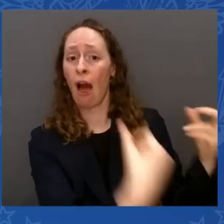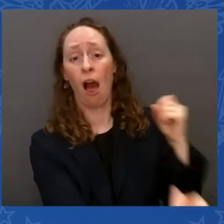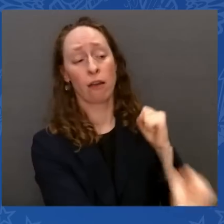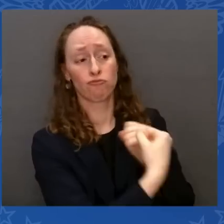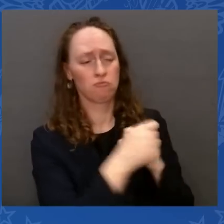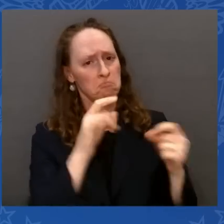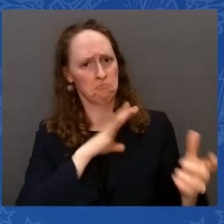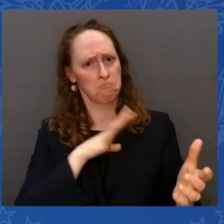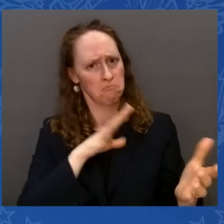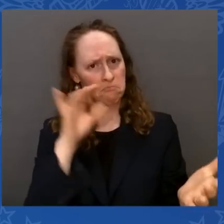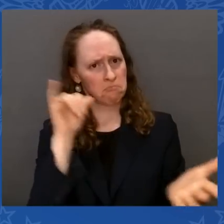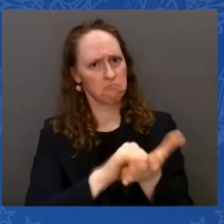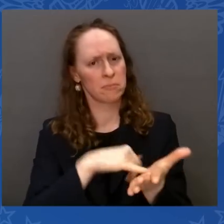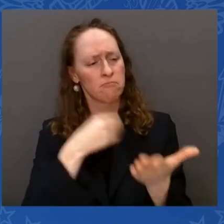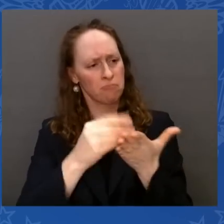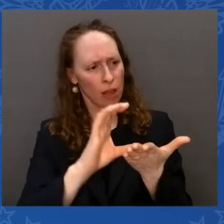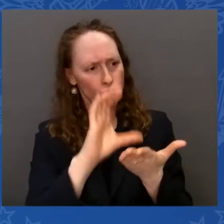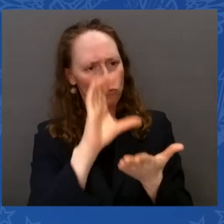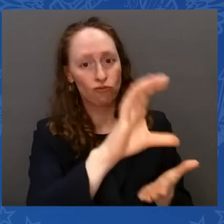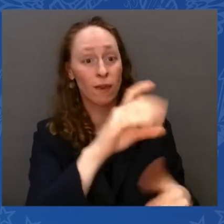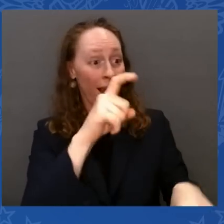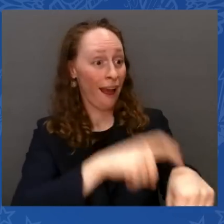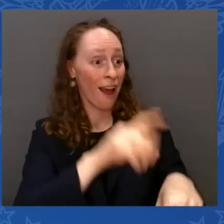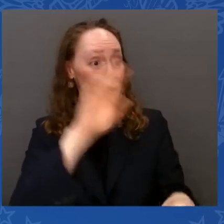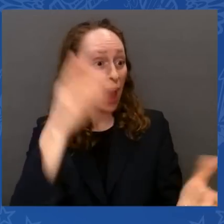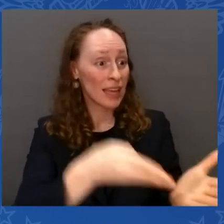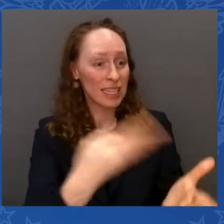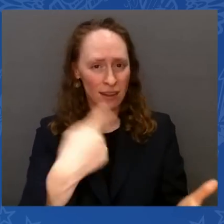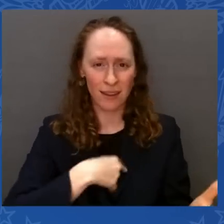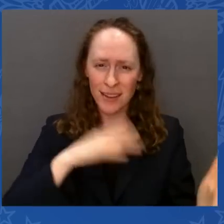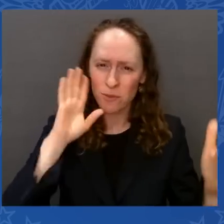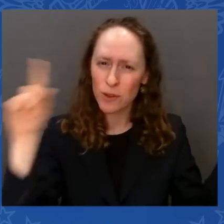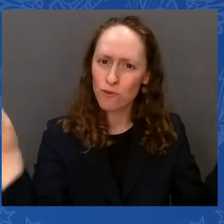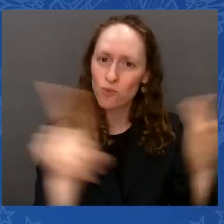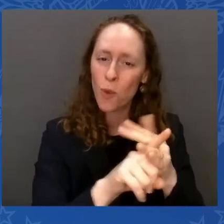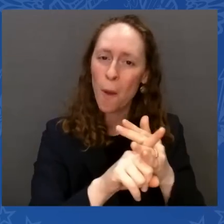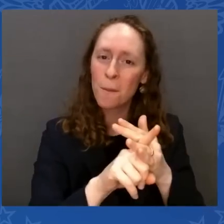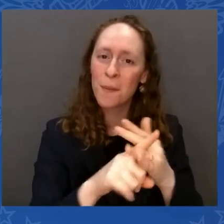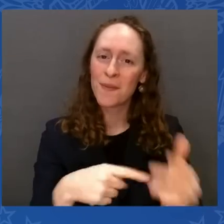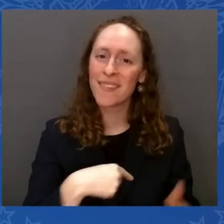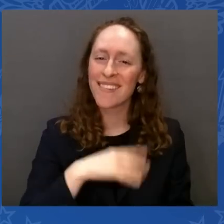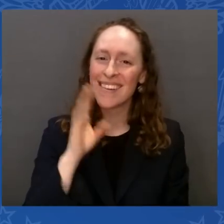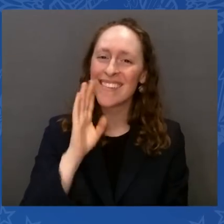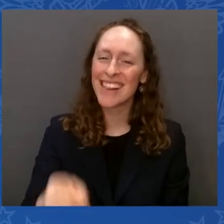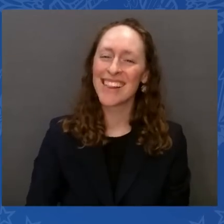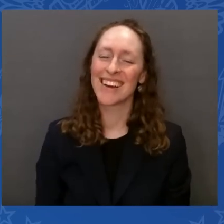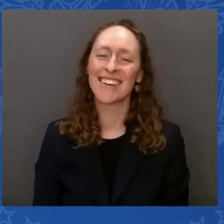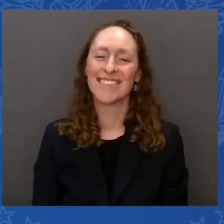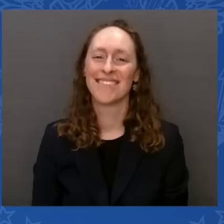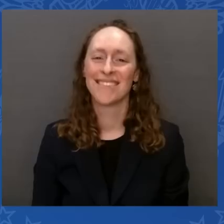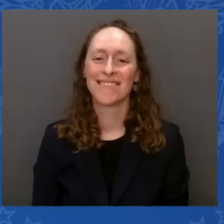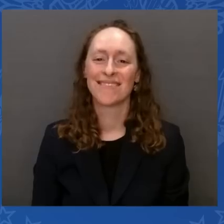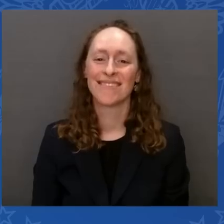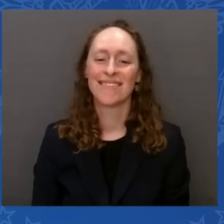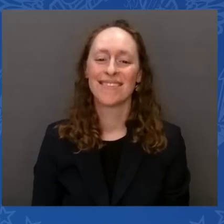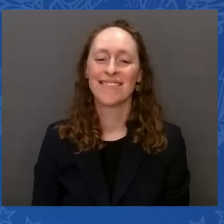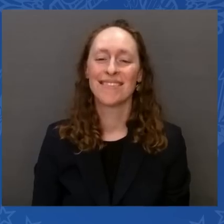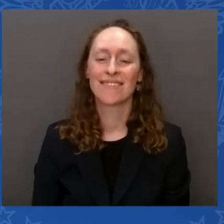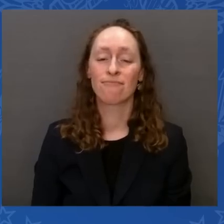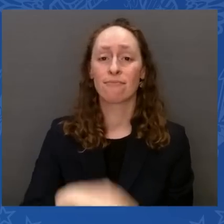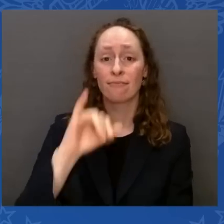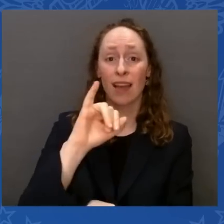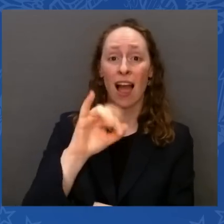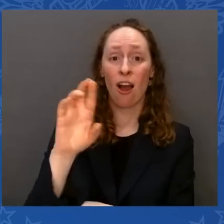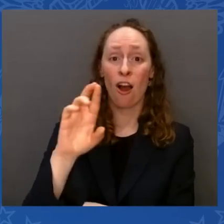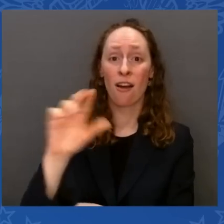But all kidding aside, look, we replaced the Inflation Reduction Act. We passed it. Taking on powerful special interests, cutting the